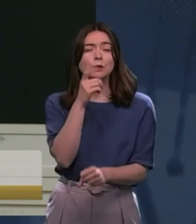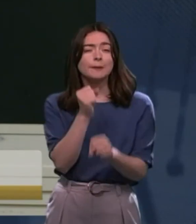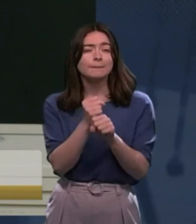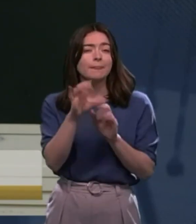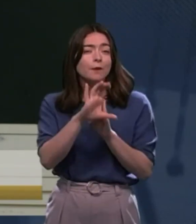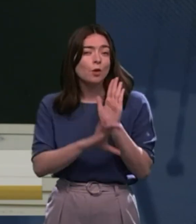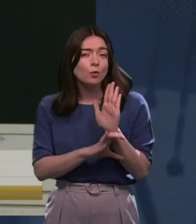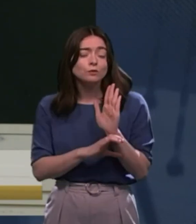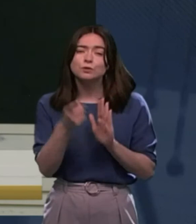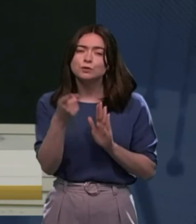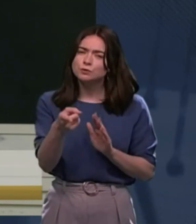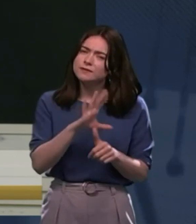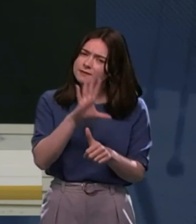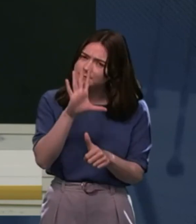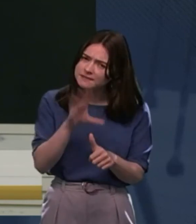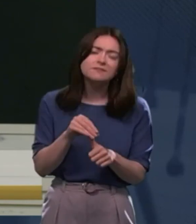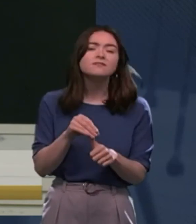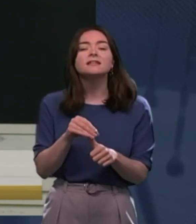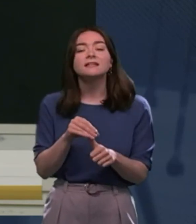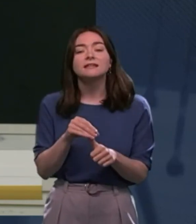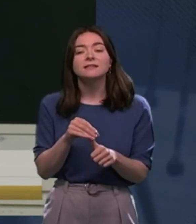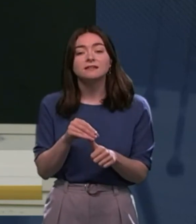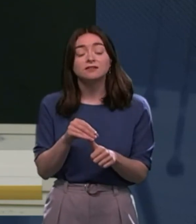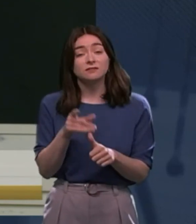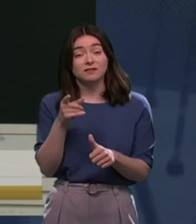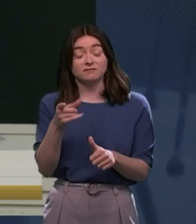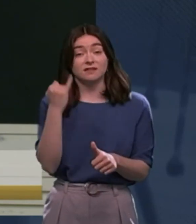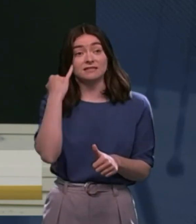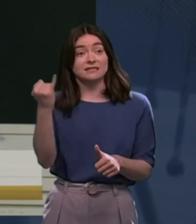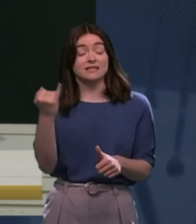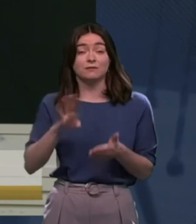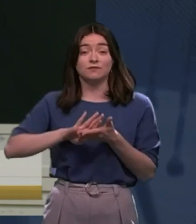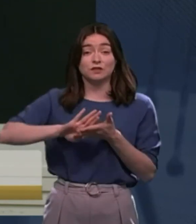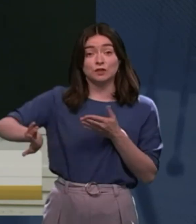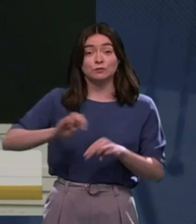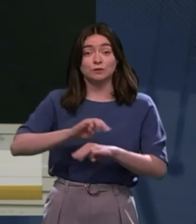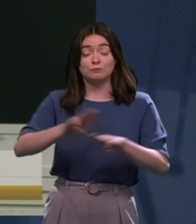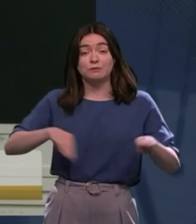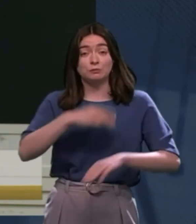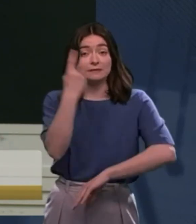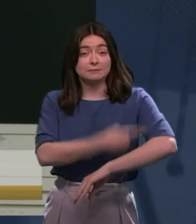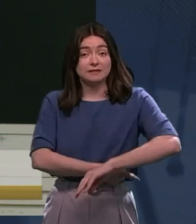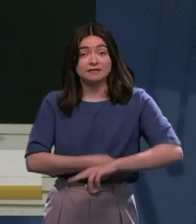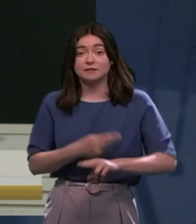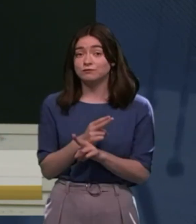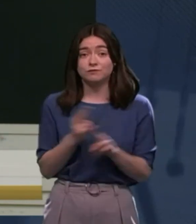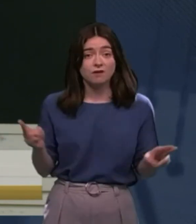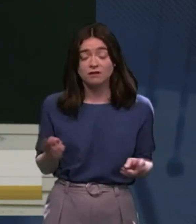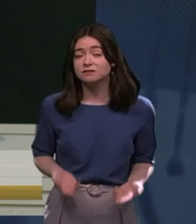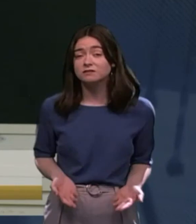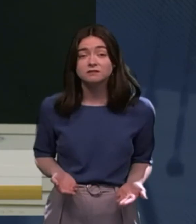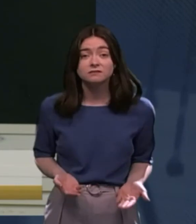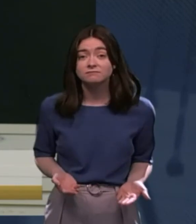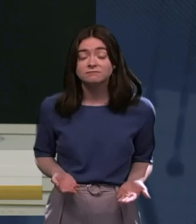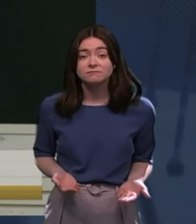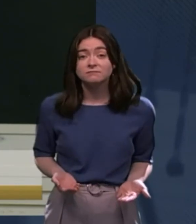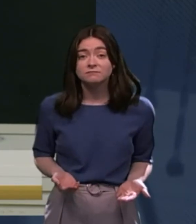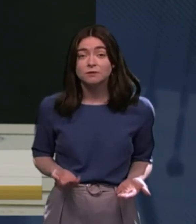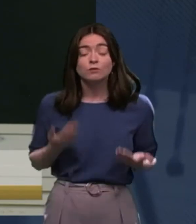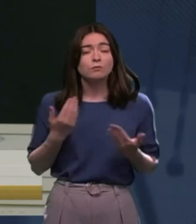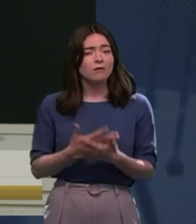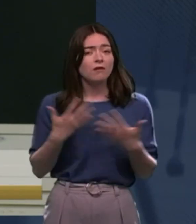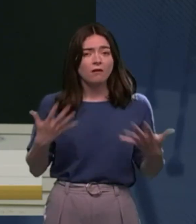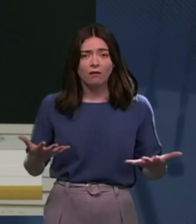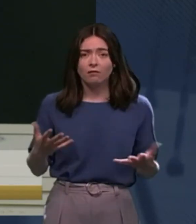codes. You said specifically that we seem to... You're giving the impression that we've excluded people with disabilities, which we haven't. We've put all